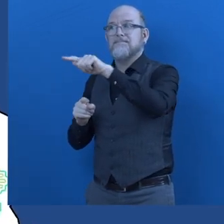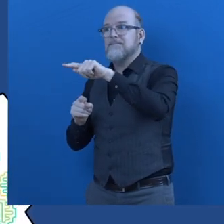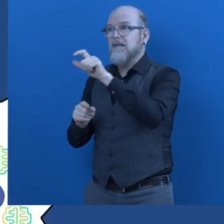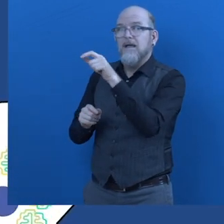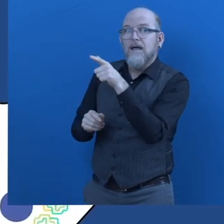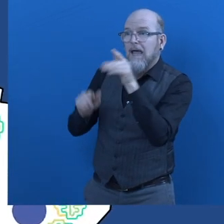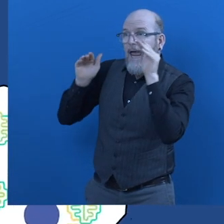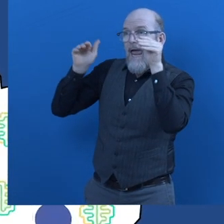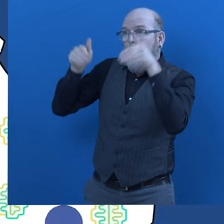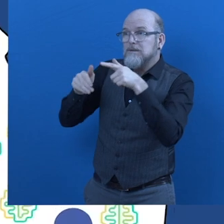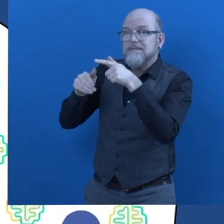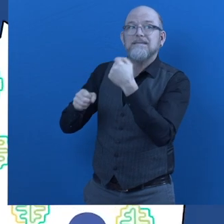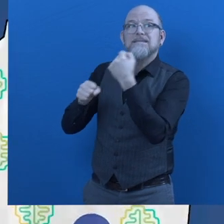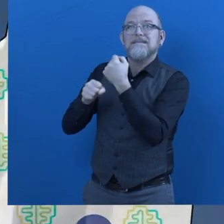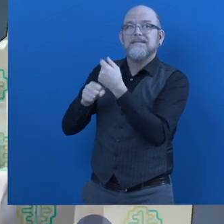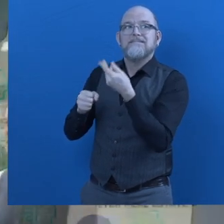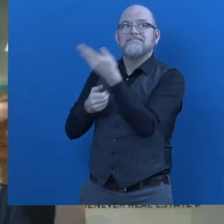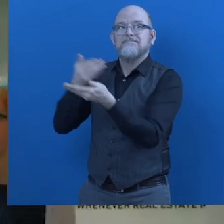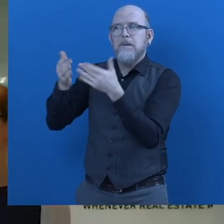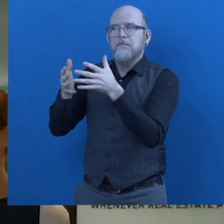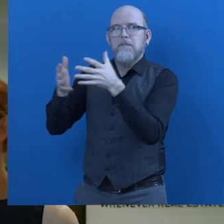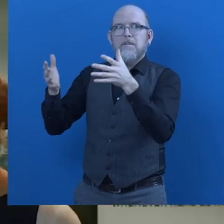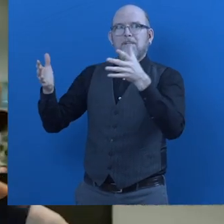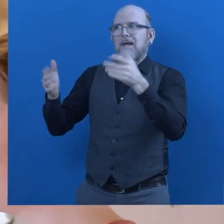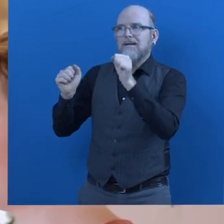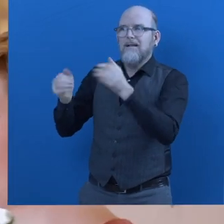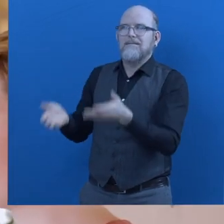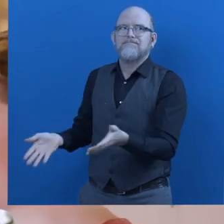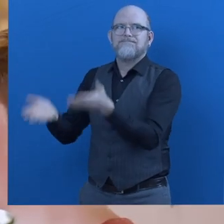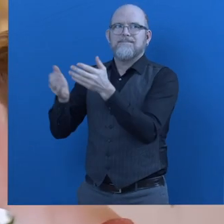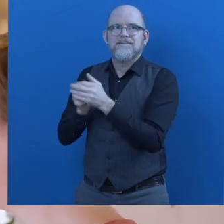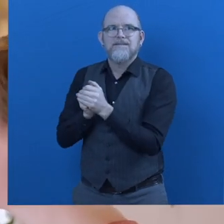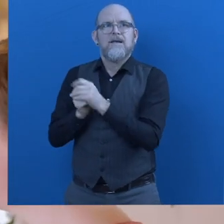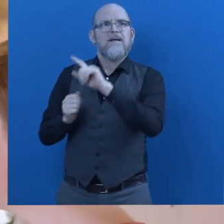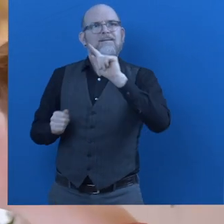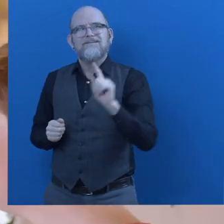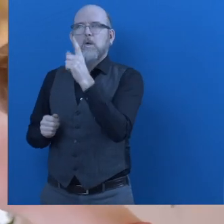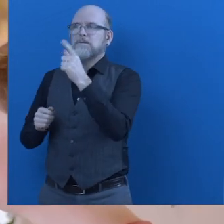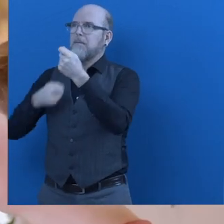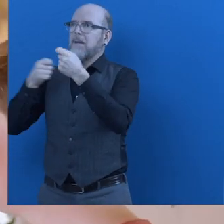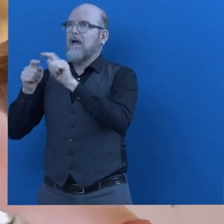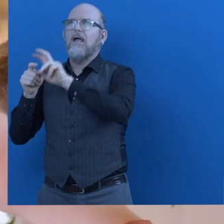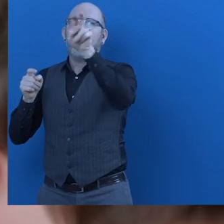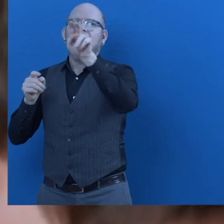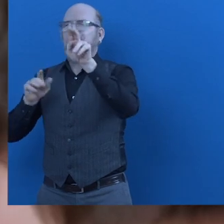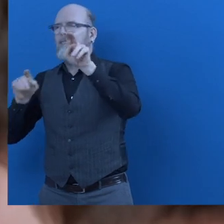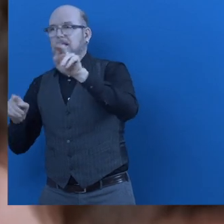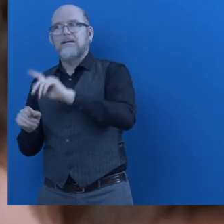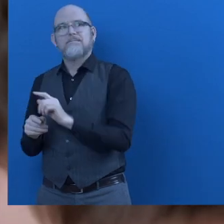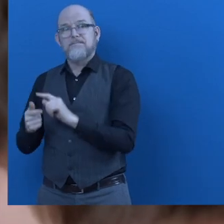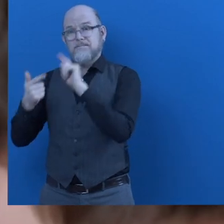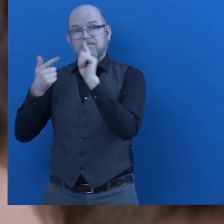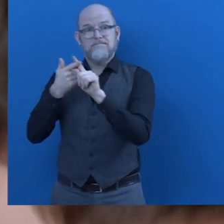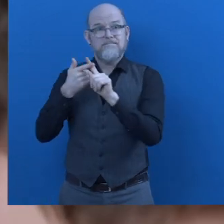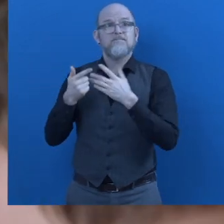much as possible people on the spectrum in a regular economy. Secondly, continue to